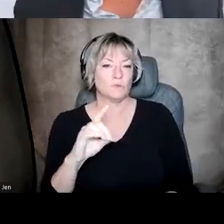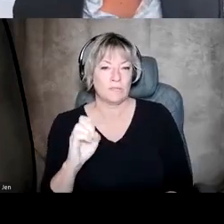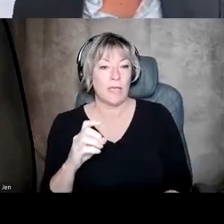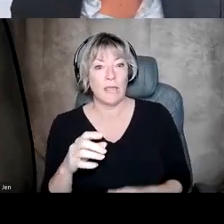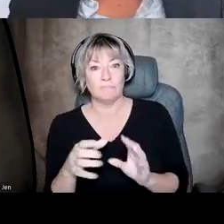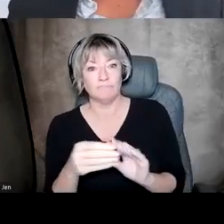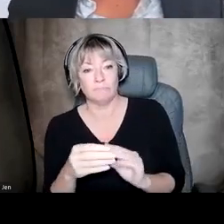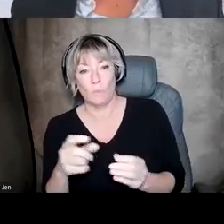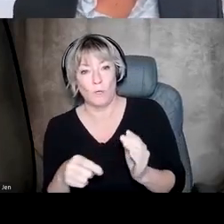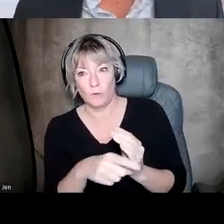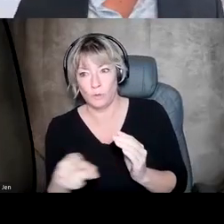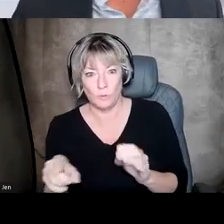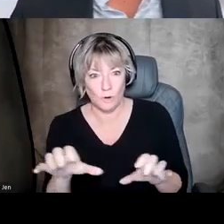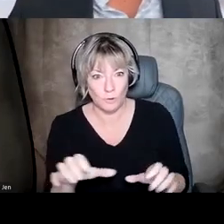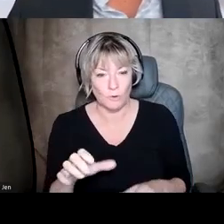to make a difference.